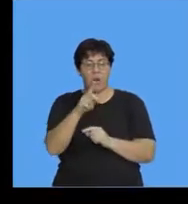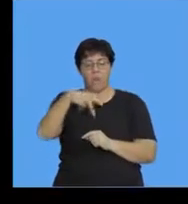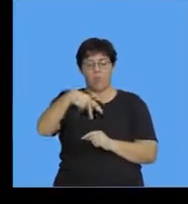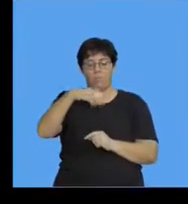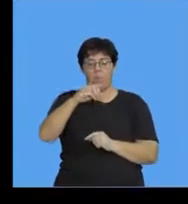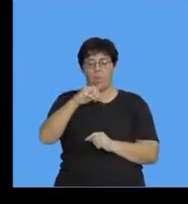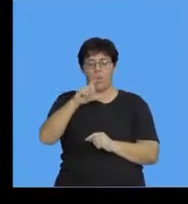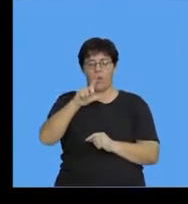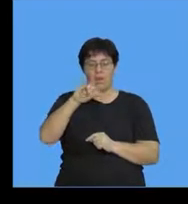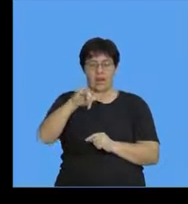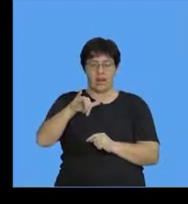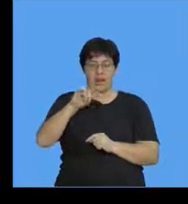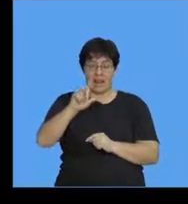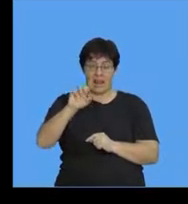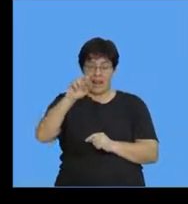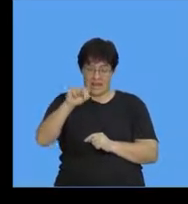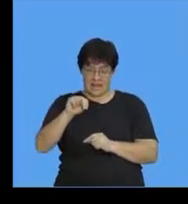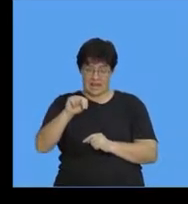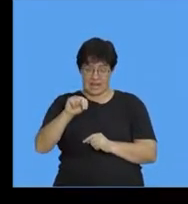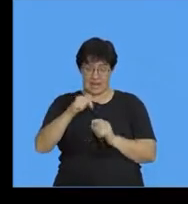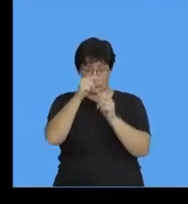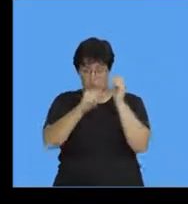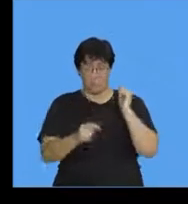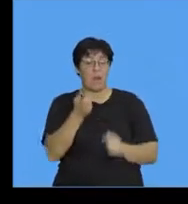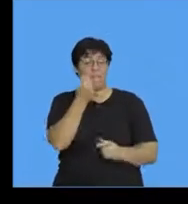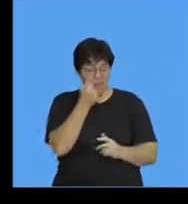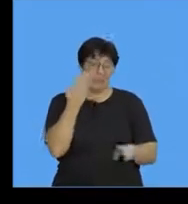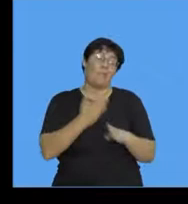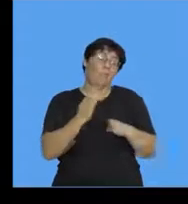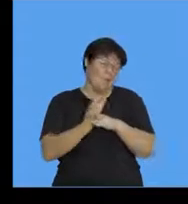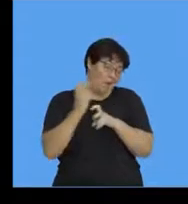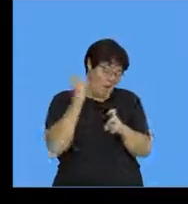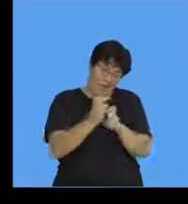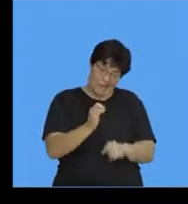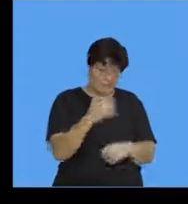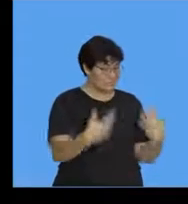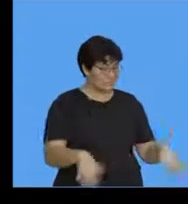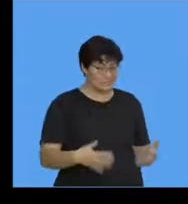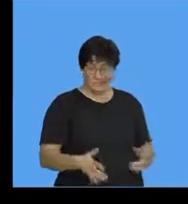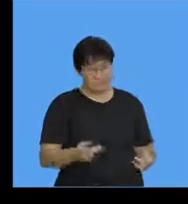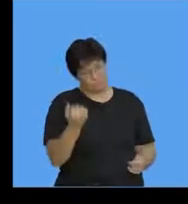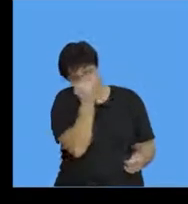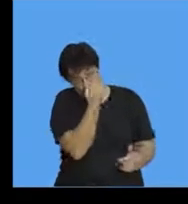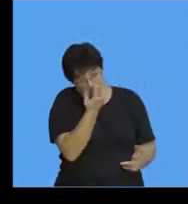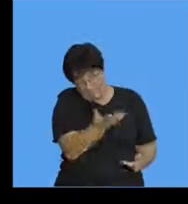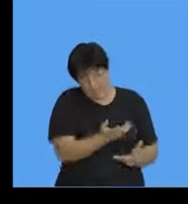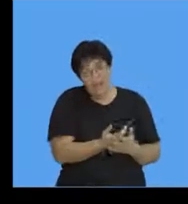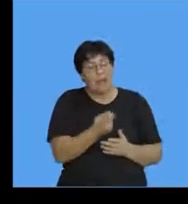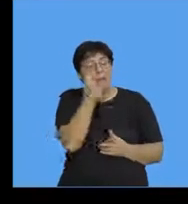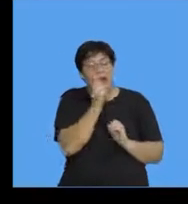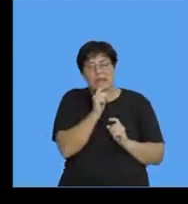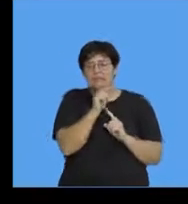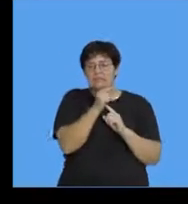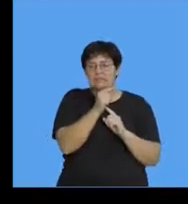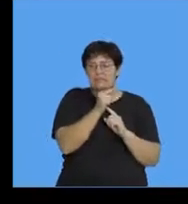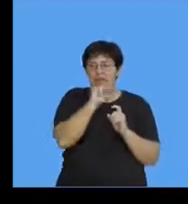pollen tube the guys have to do all the work here I'm so sorry that is your job and he has to form a